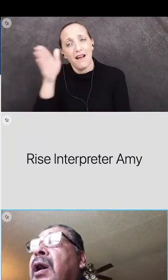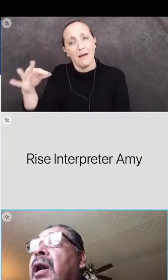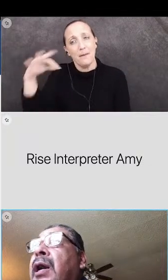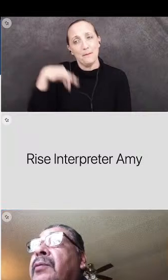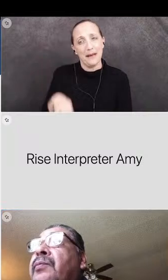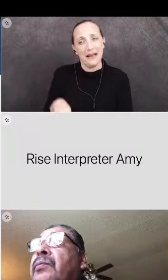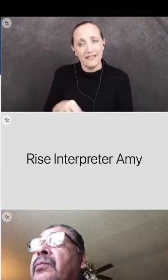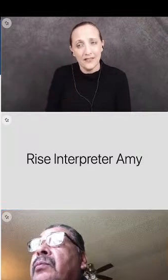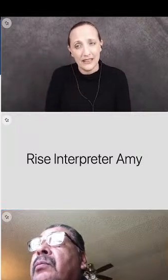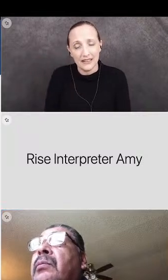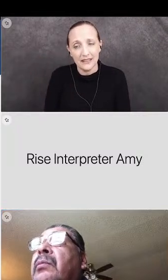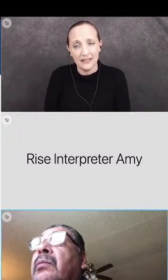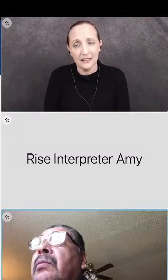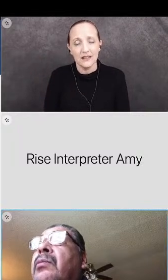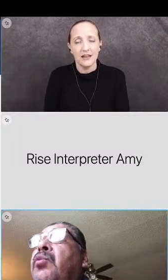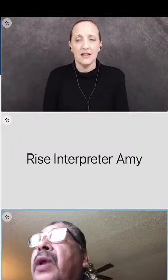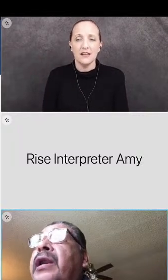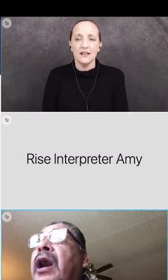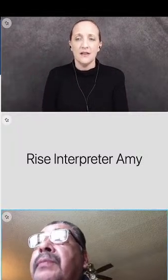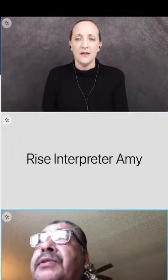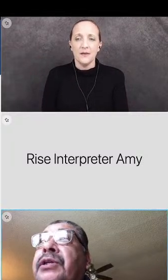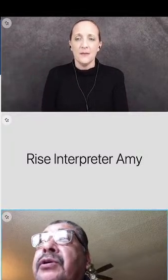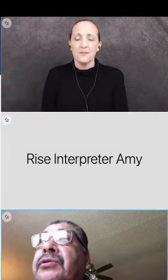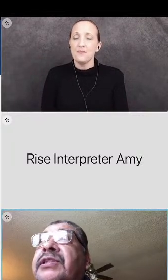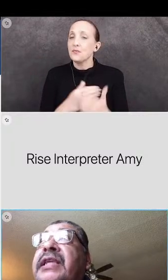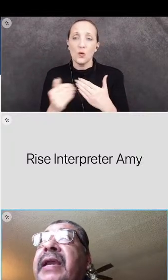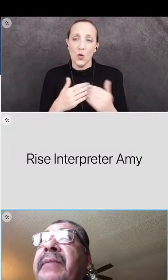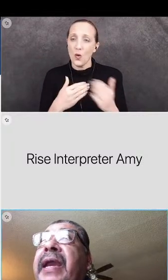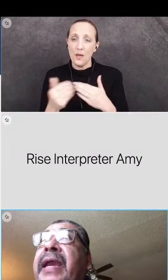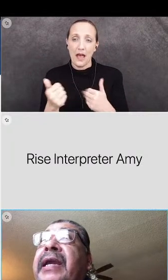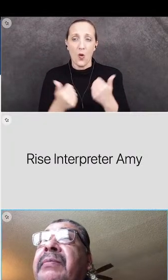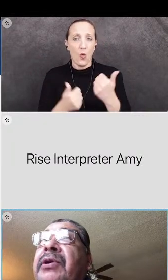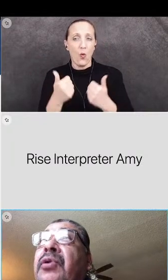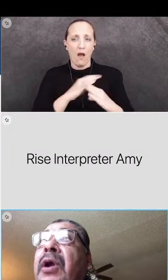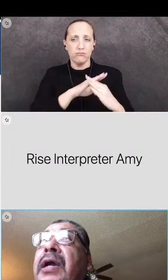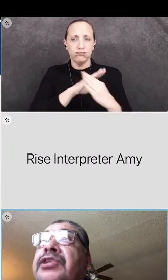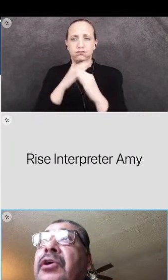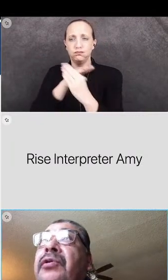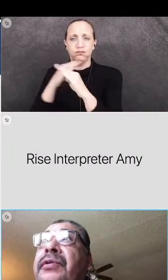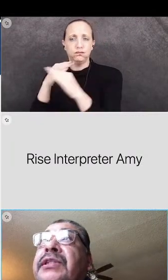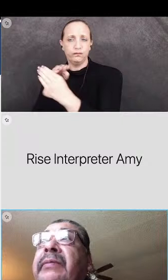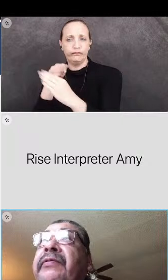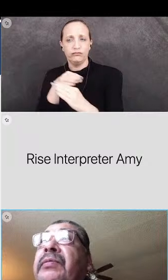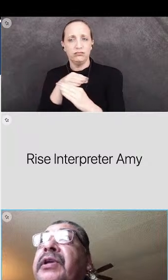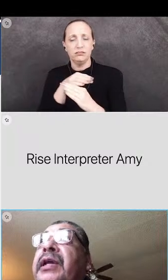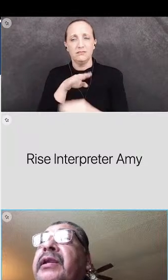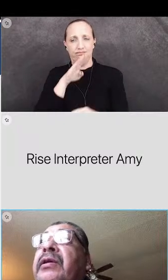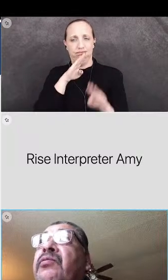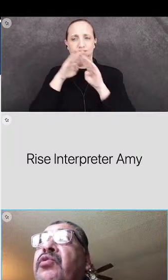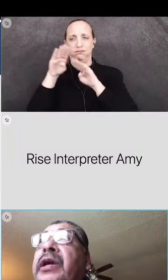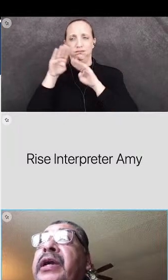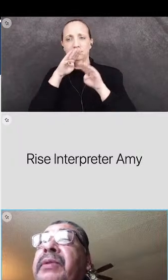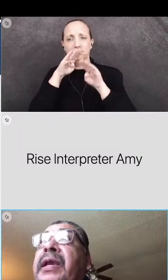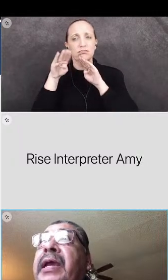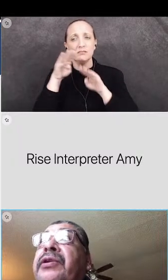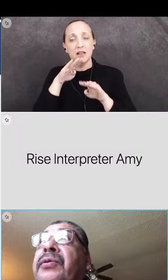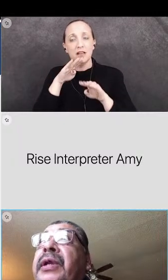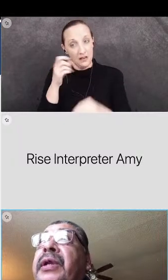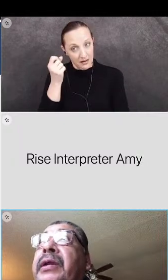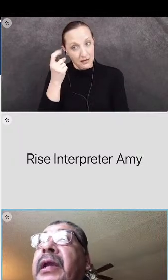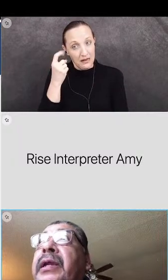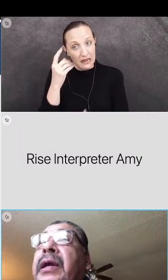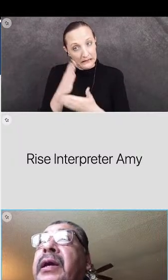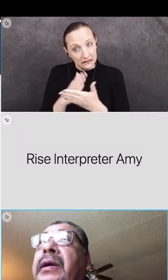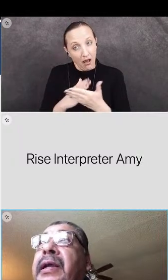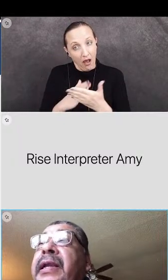what obstacles they may come across, though, some of them can really be